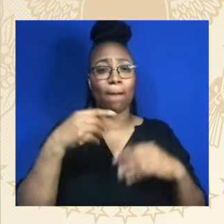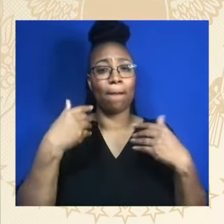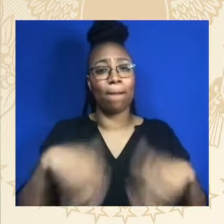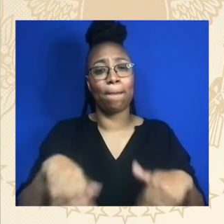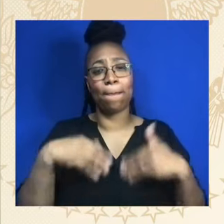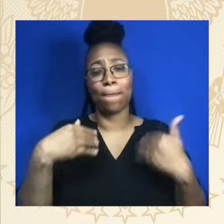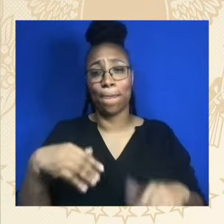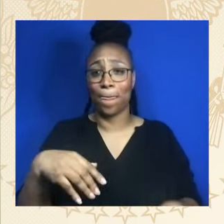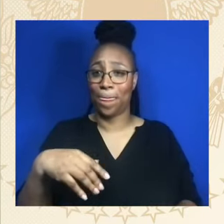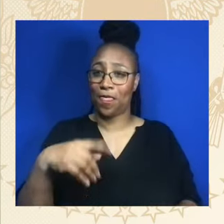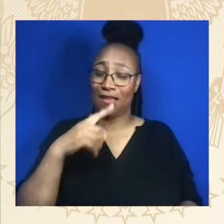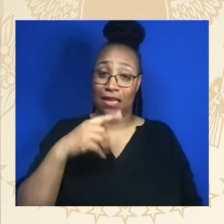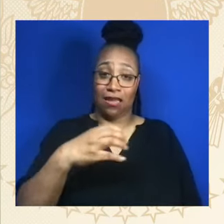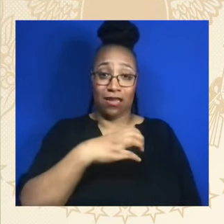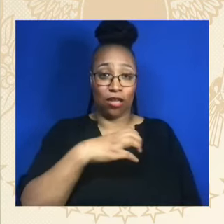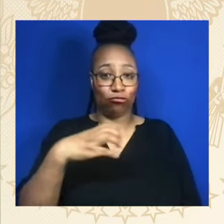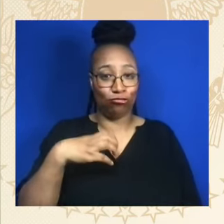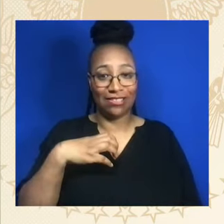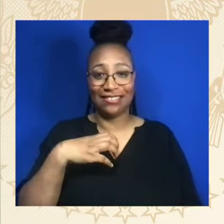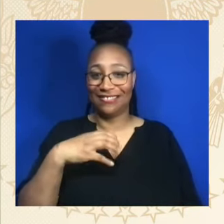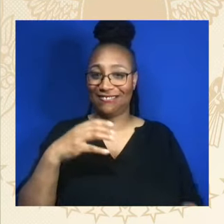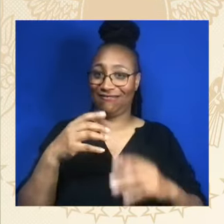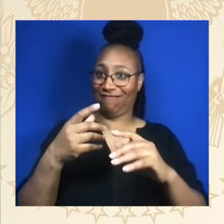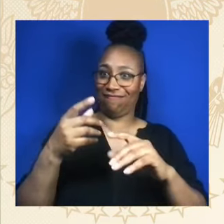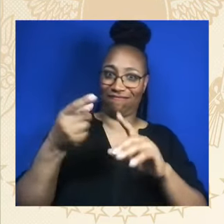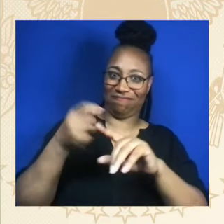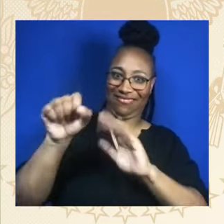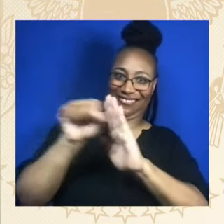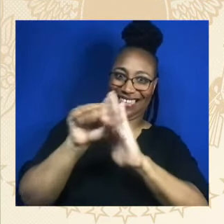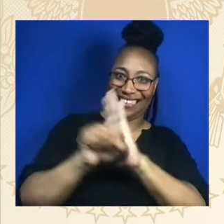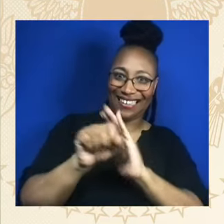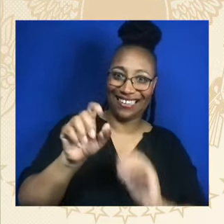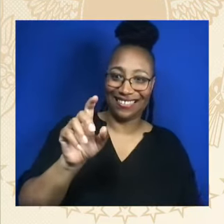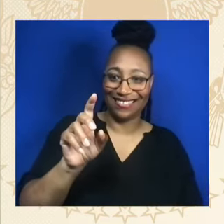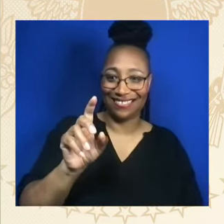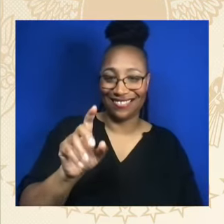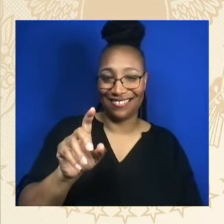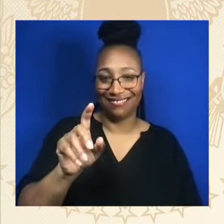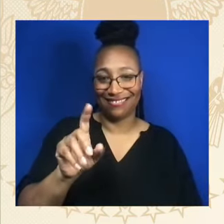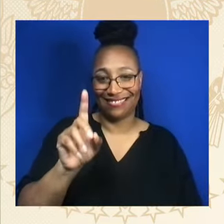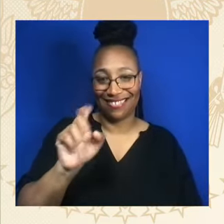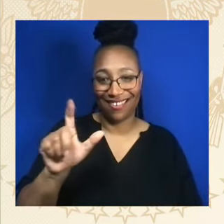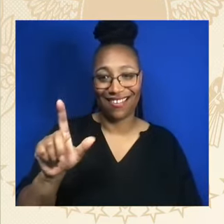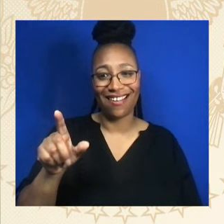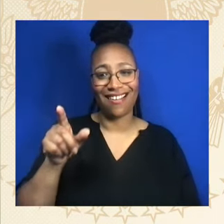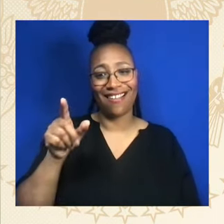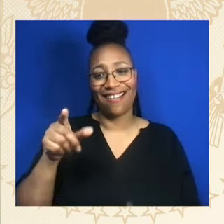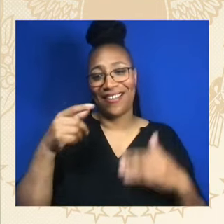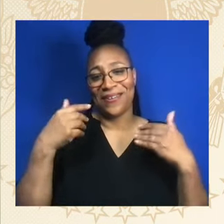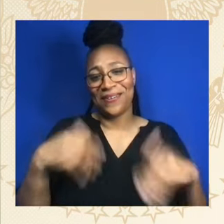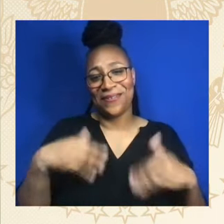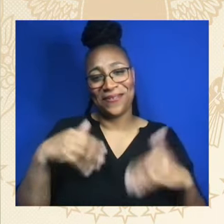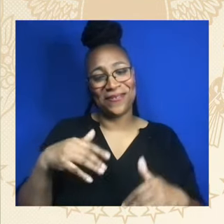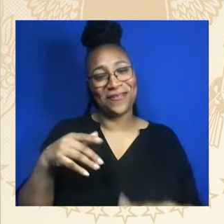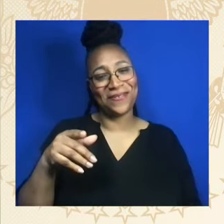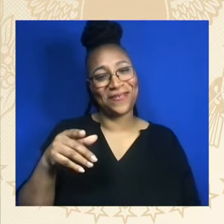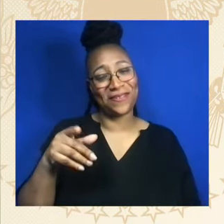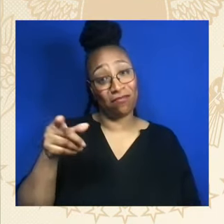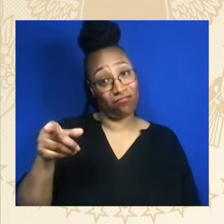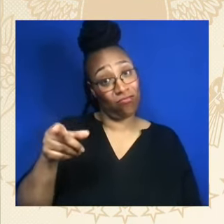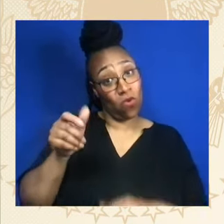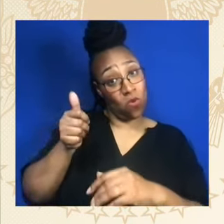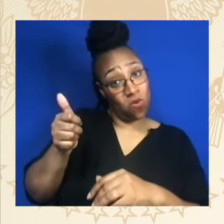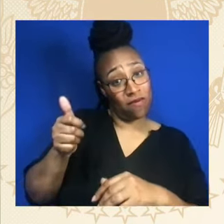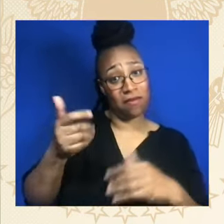But this guy, not only can he play ball, the reason his daughters have this kind of, I don't know, spark to change the